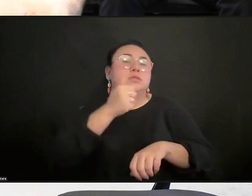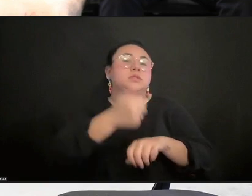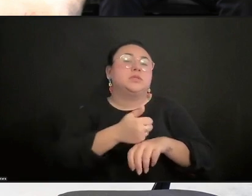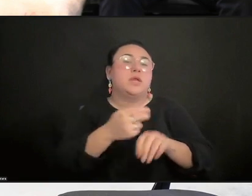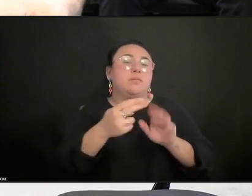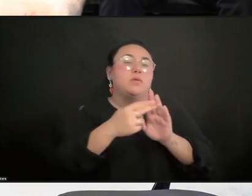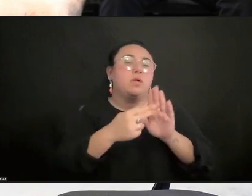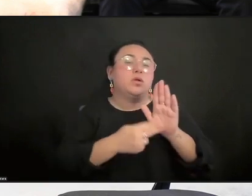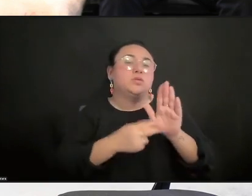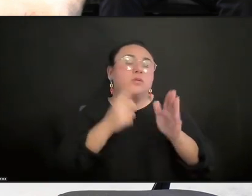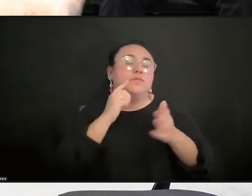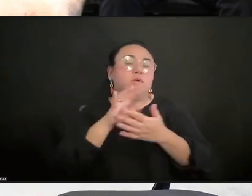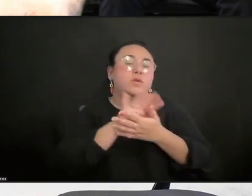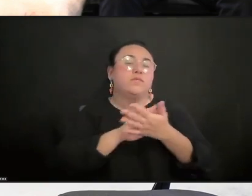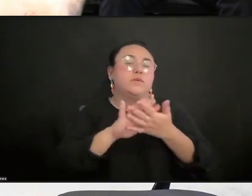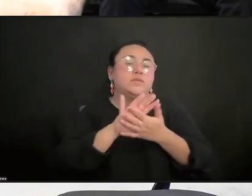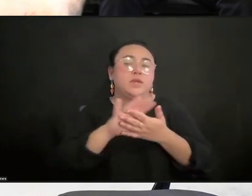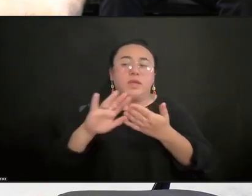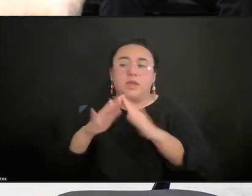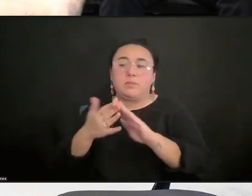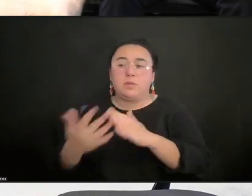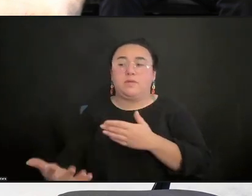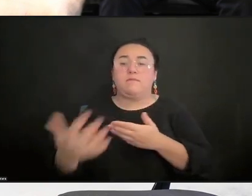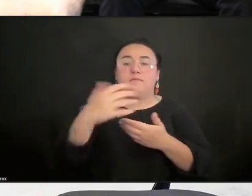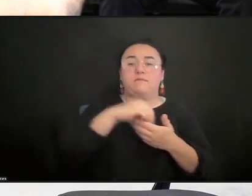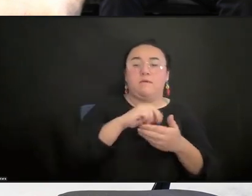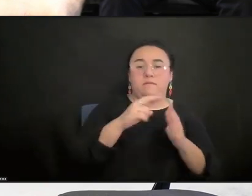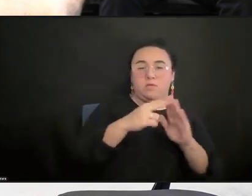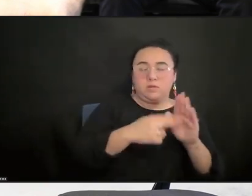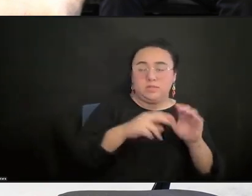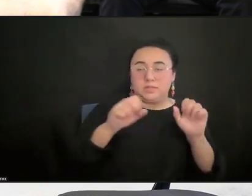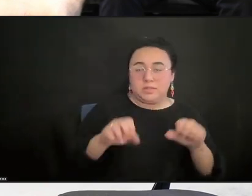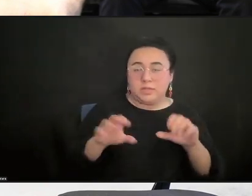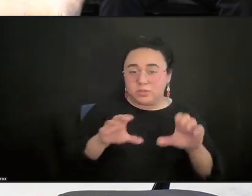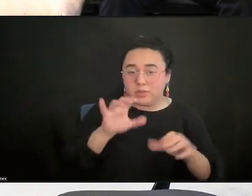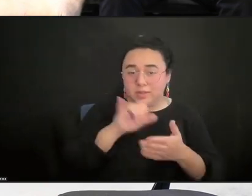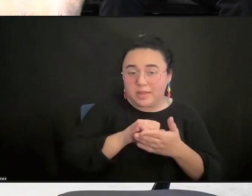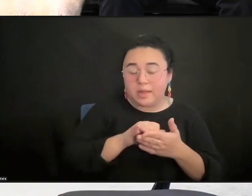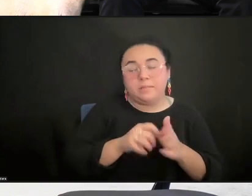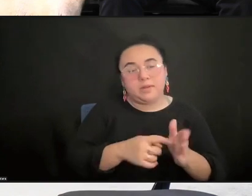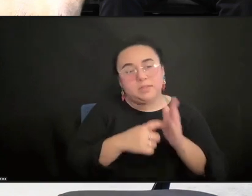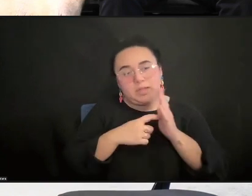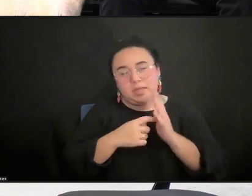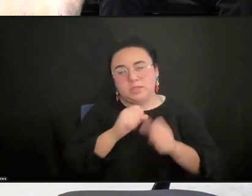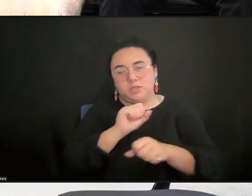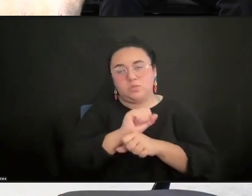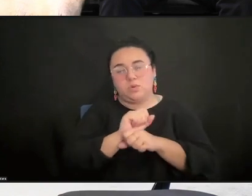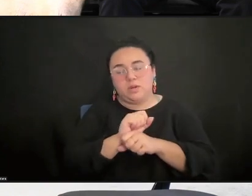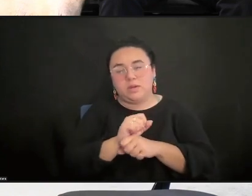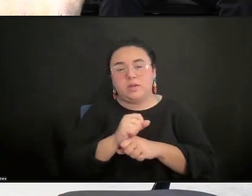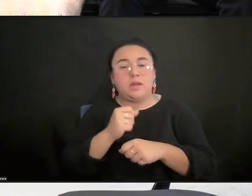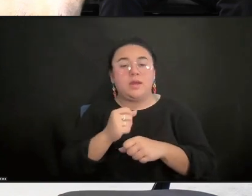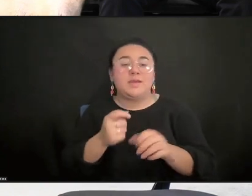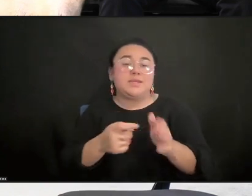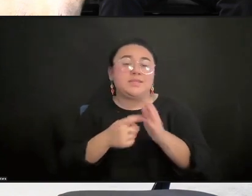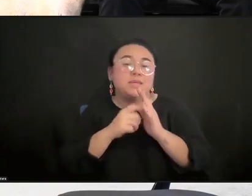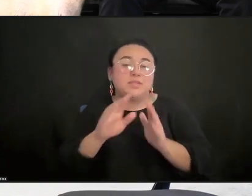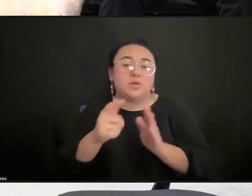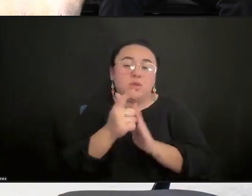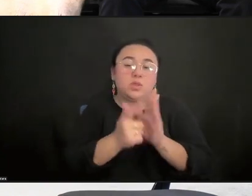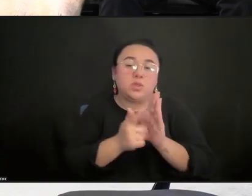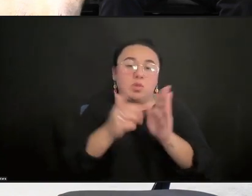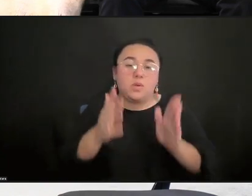into contracts. You can do it. It just takes work. And it takes having your lawyers on your side. So